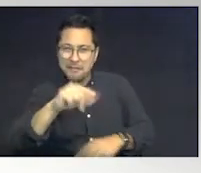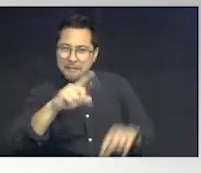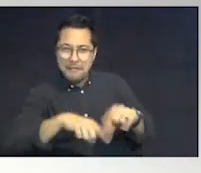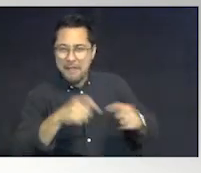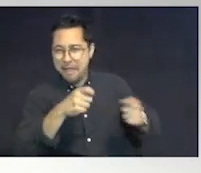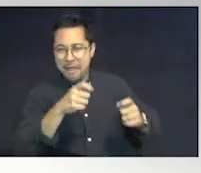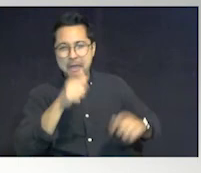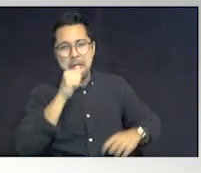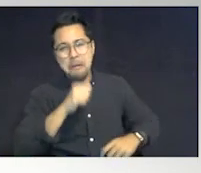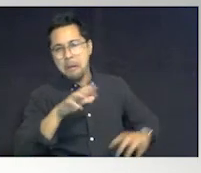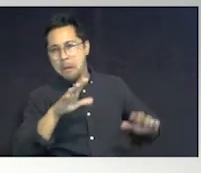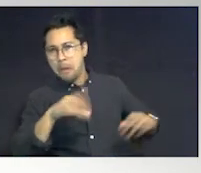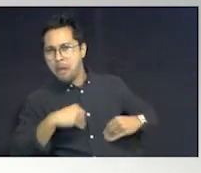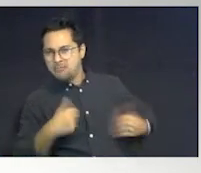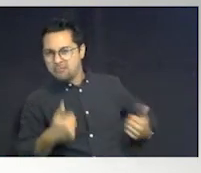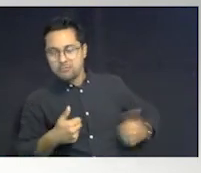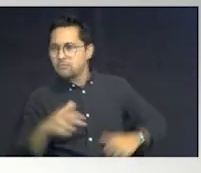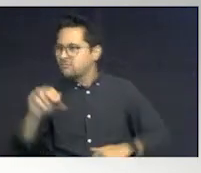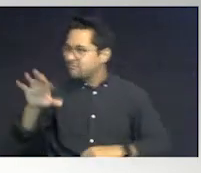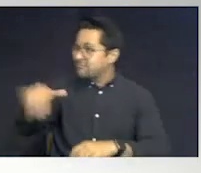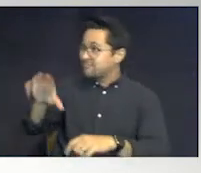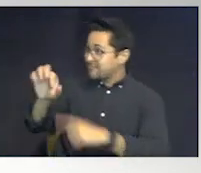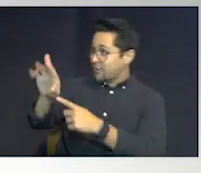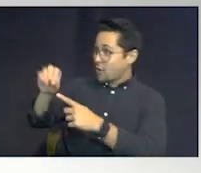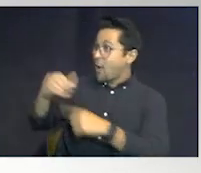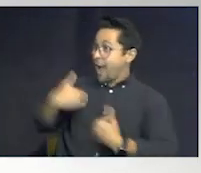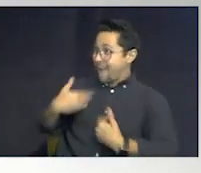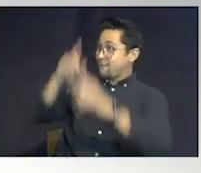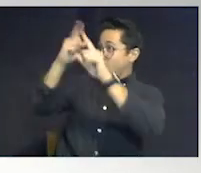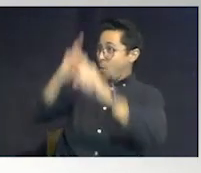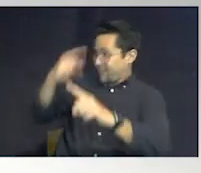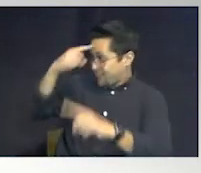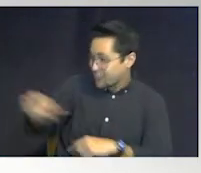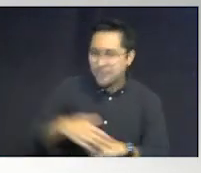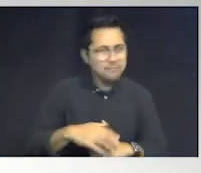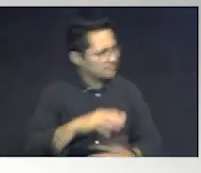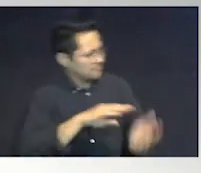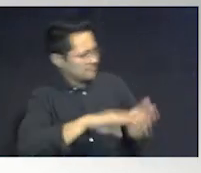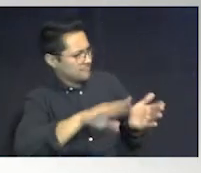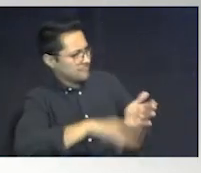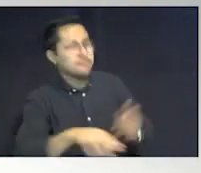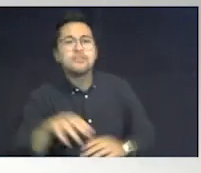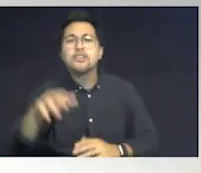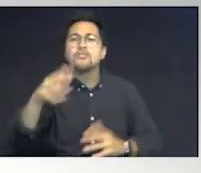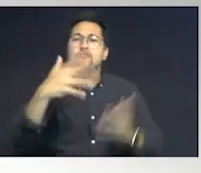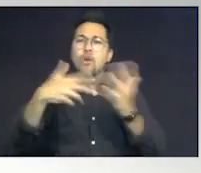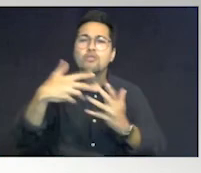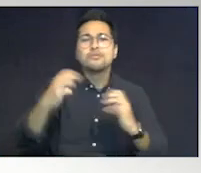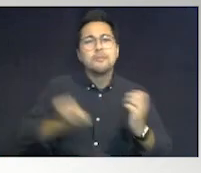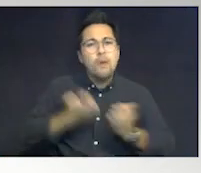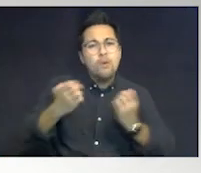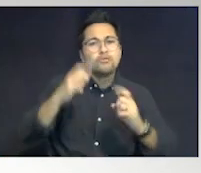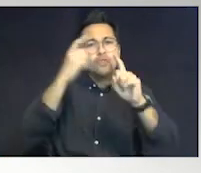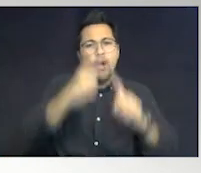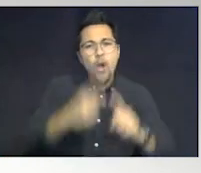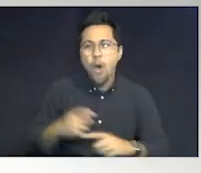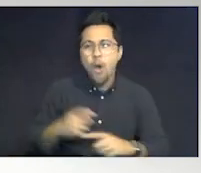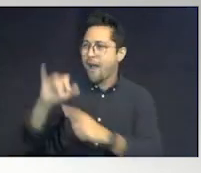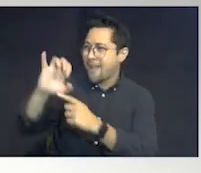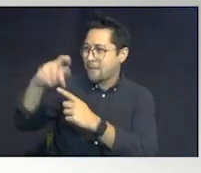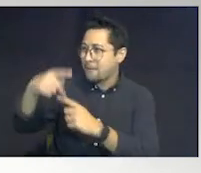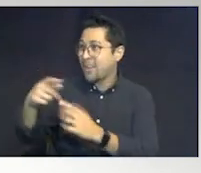enough. I said, S-R-O, I have goals for you. They're like, excuse me? I said, social and emotional goals, IEP, write it.